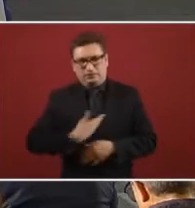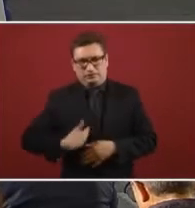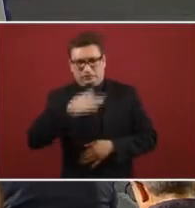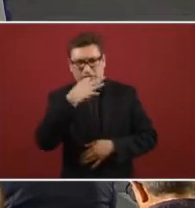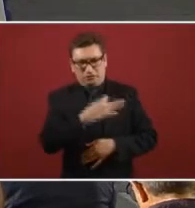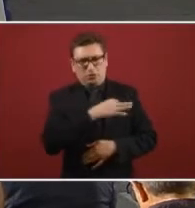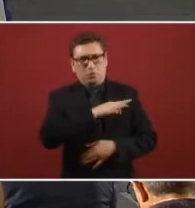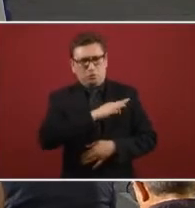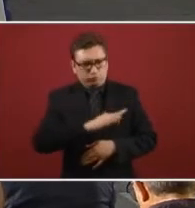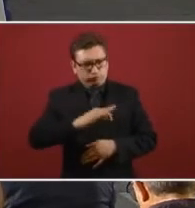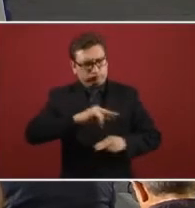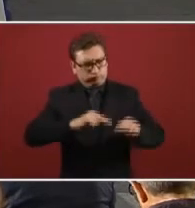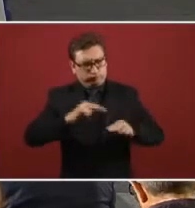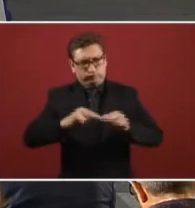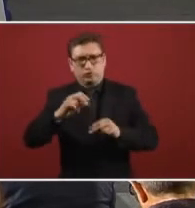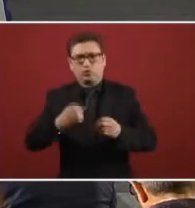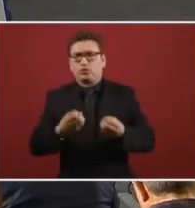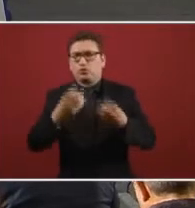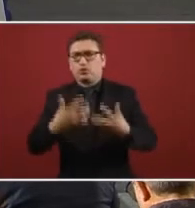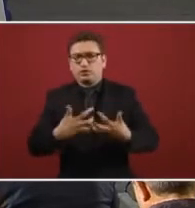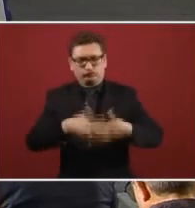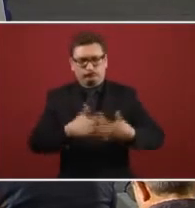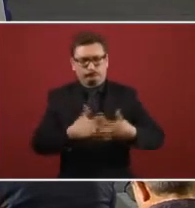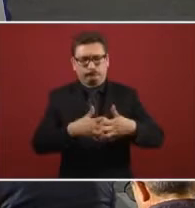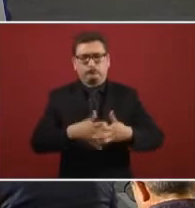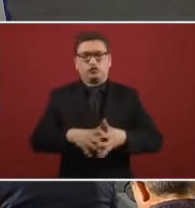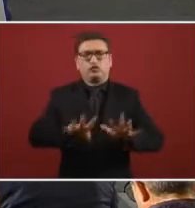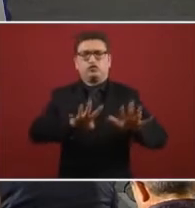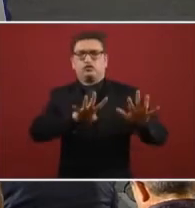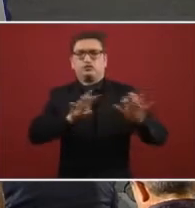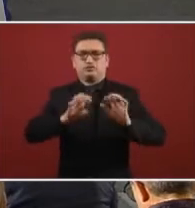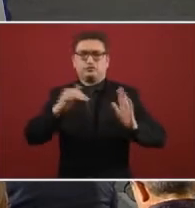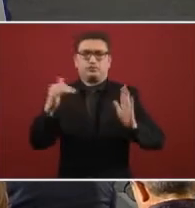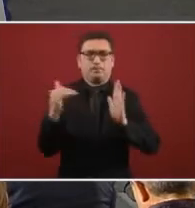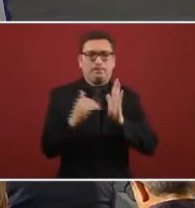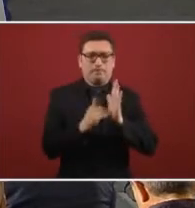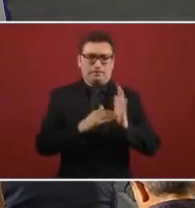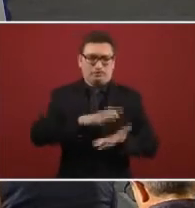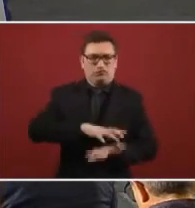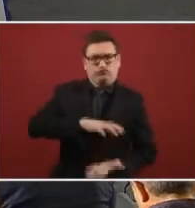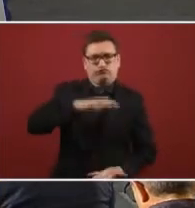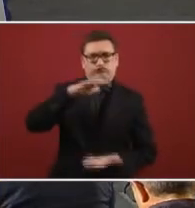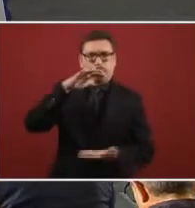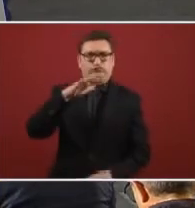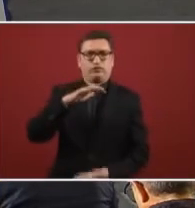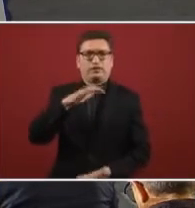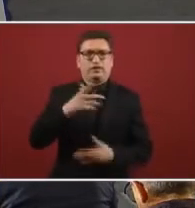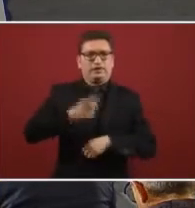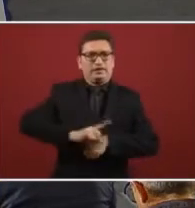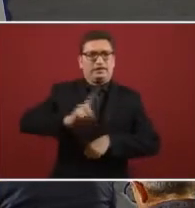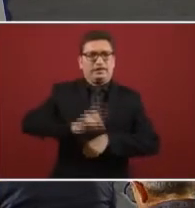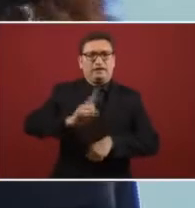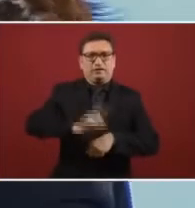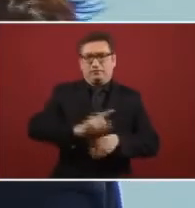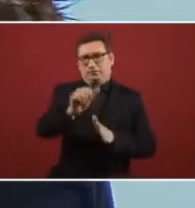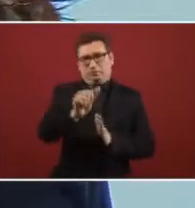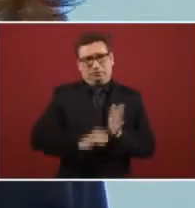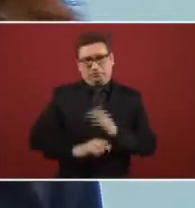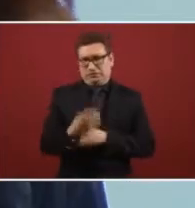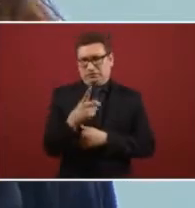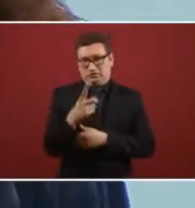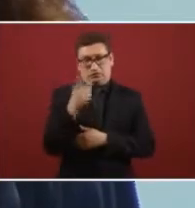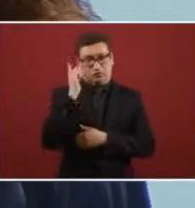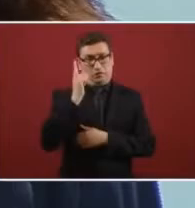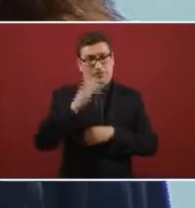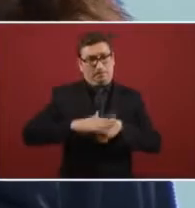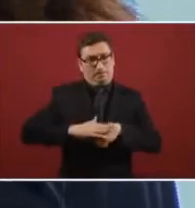projected to the president with a load of 900 thousand barrels a day and we hope that in the